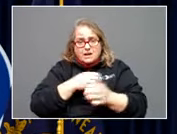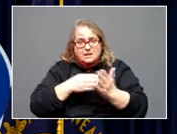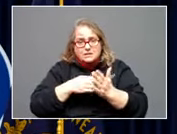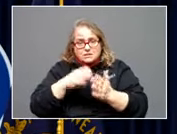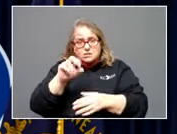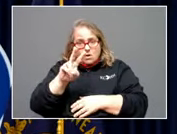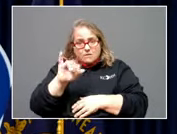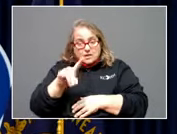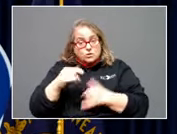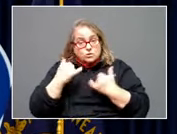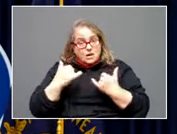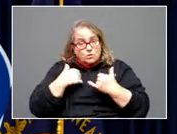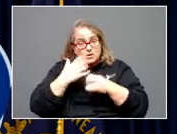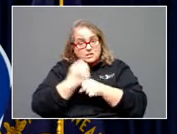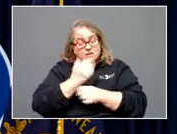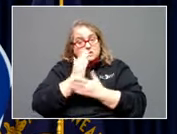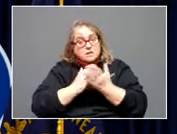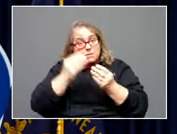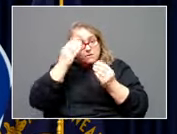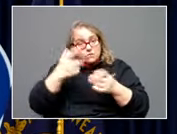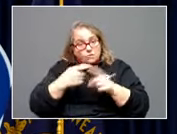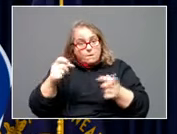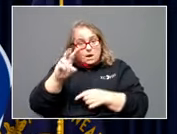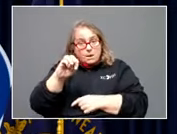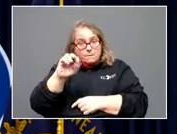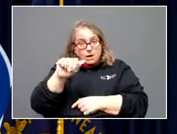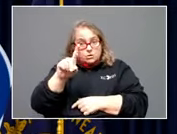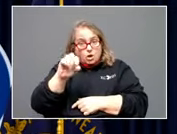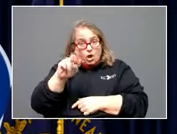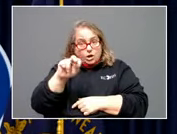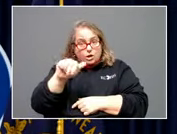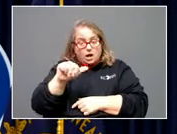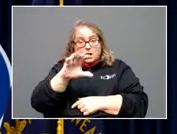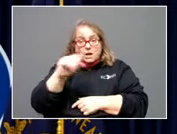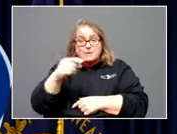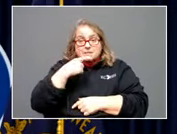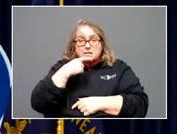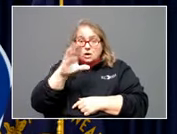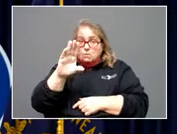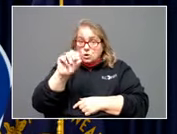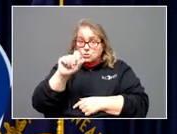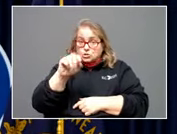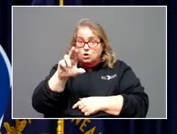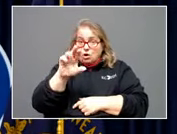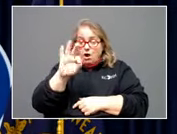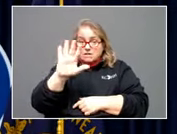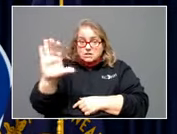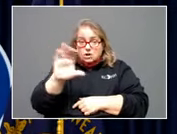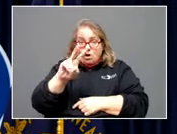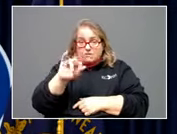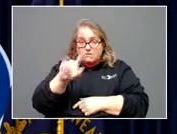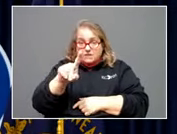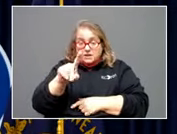we received some reassuring news from Moderna. The company said that a booster dose of its COVID-19 vaccine should offer protection